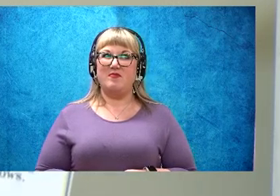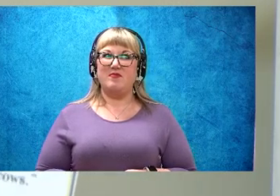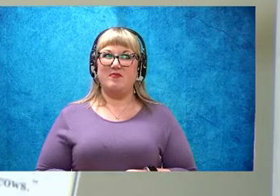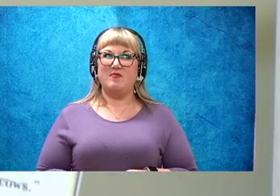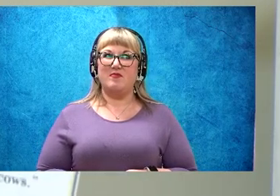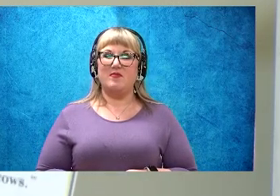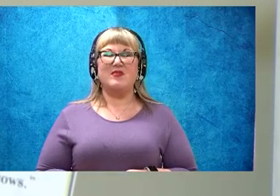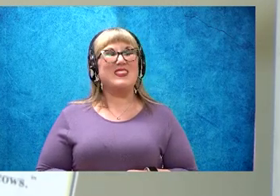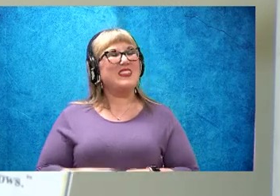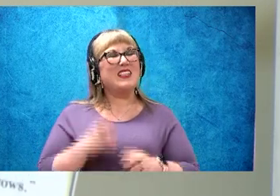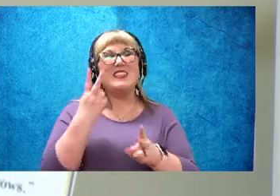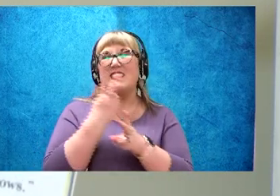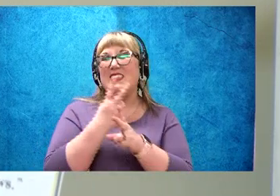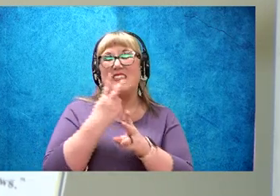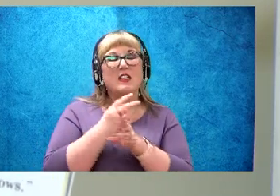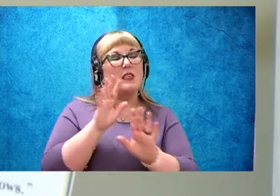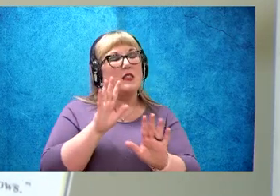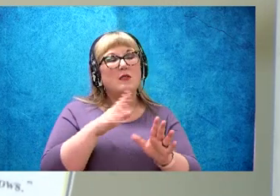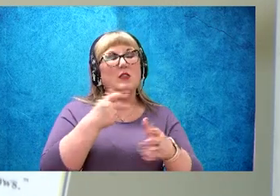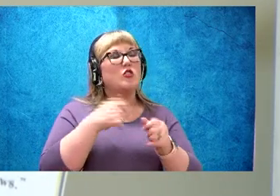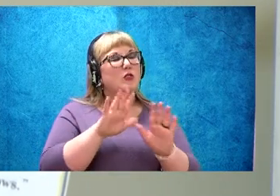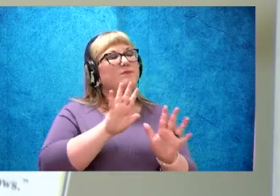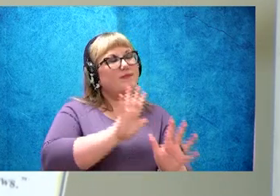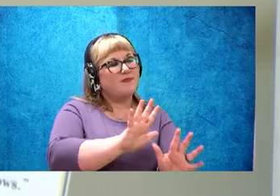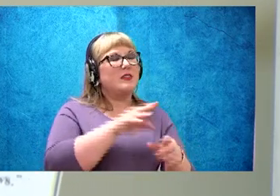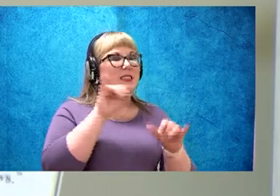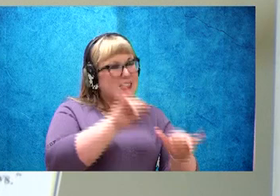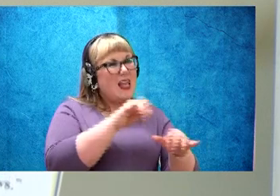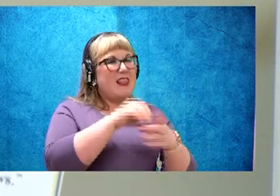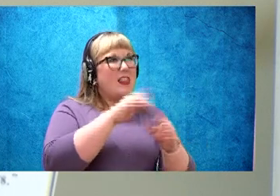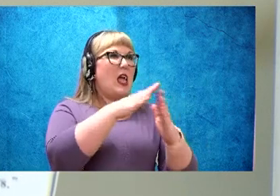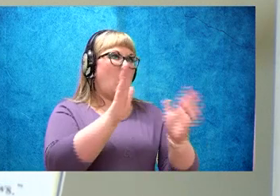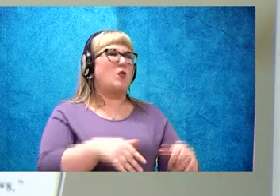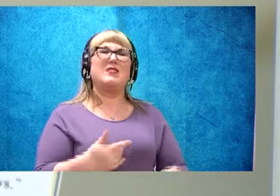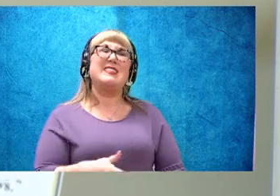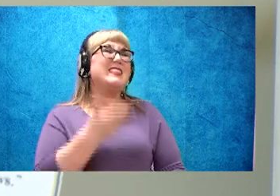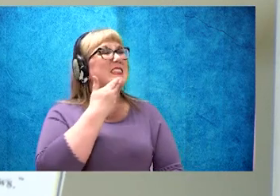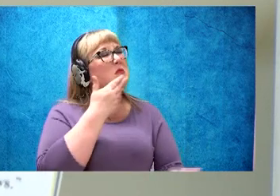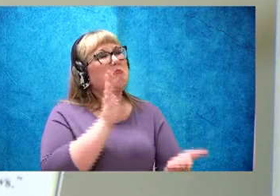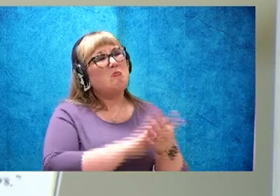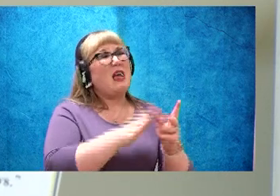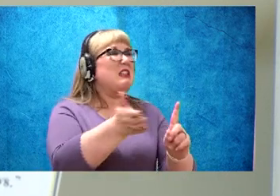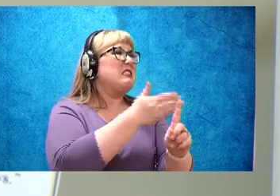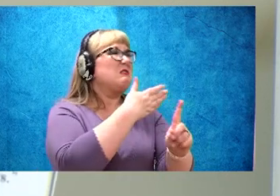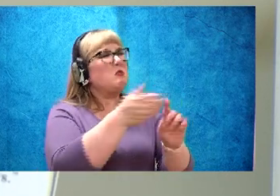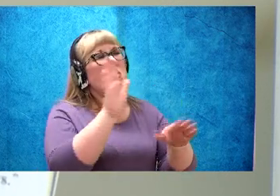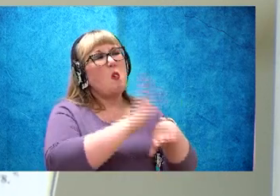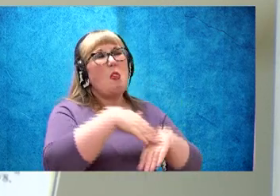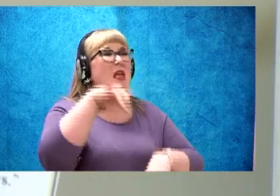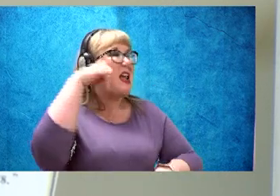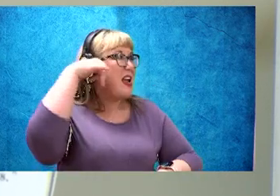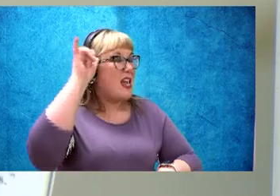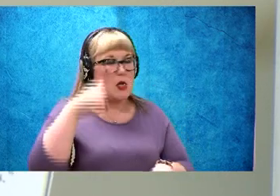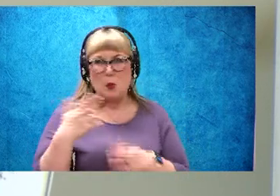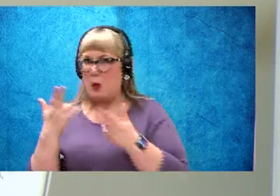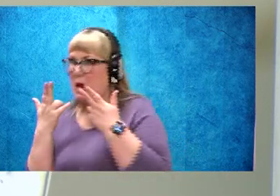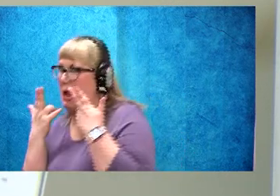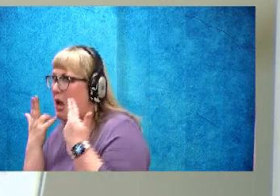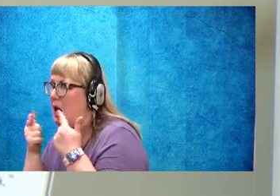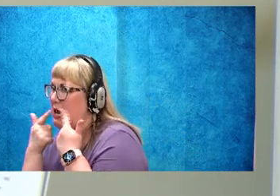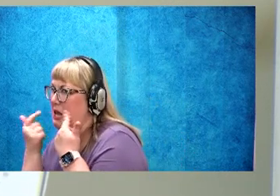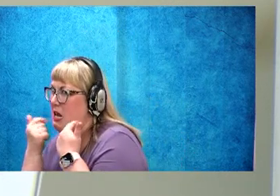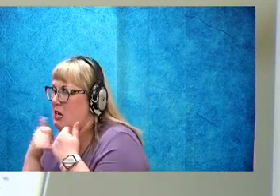Just keep him in the house, ordered, ordered Farmer Brown. He's a bad influence on the cows. Giggle, giggle, moo,